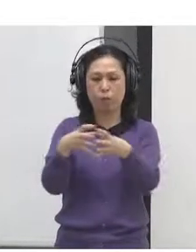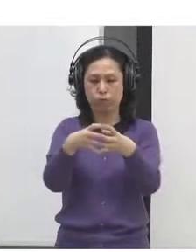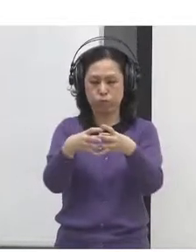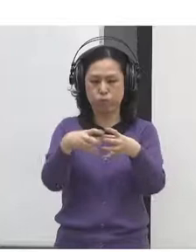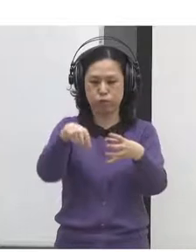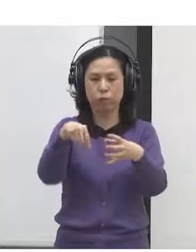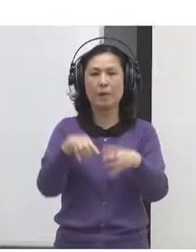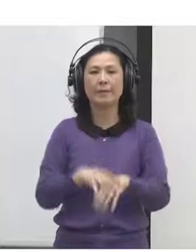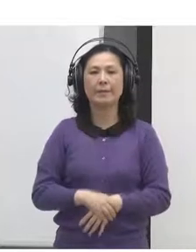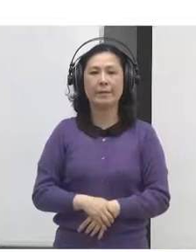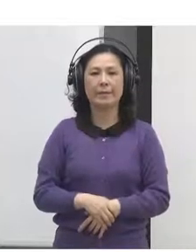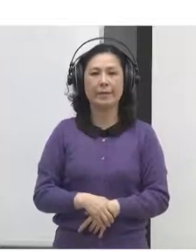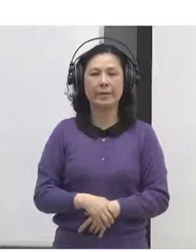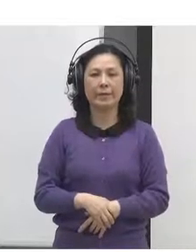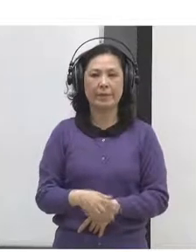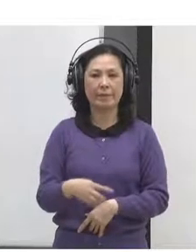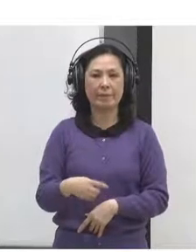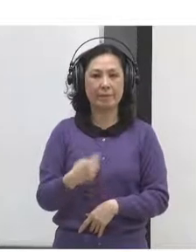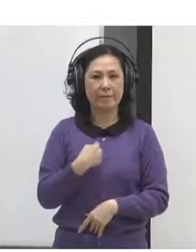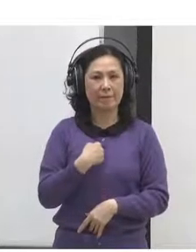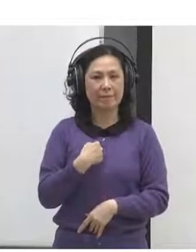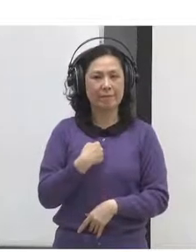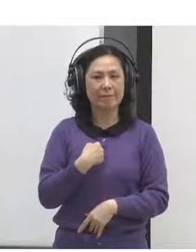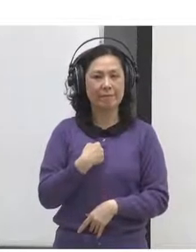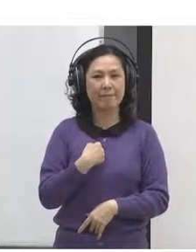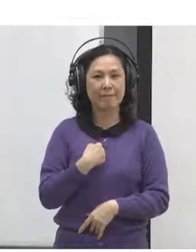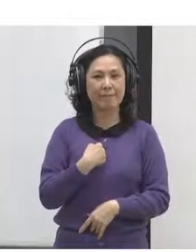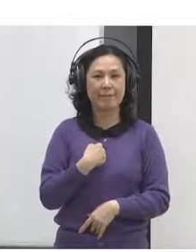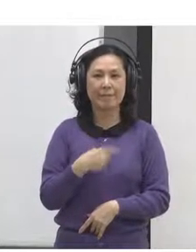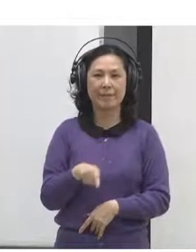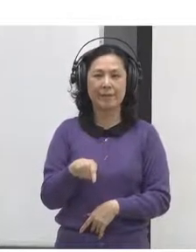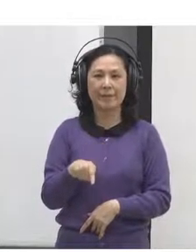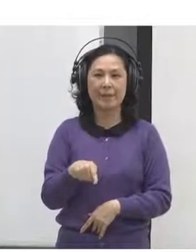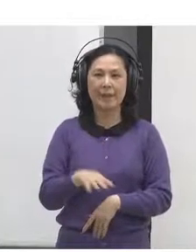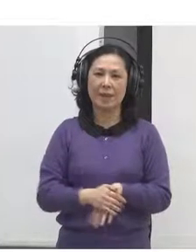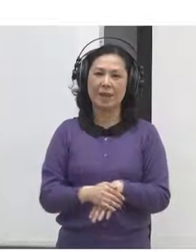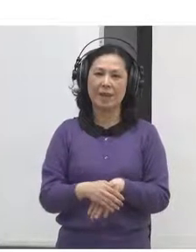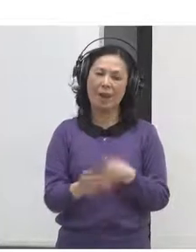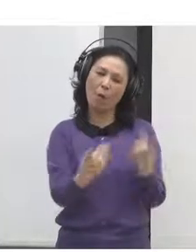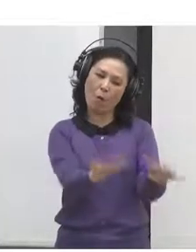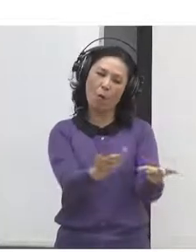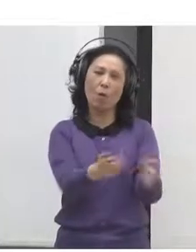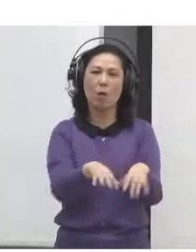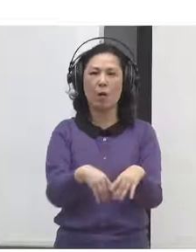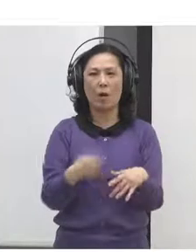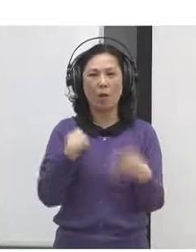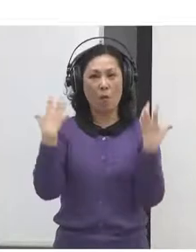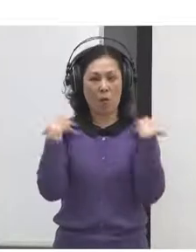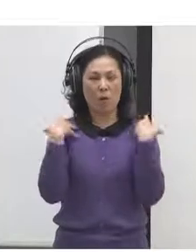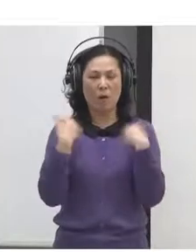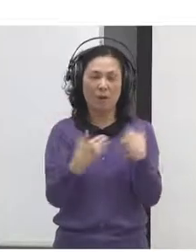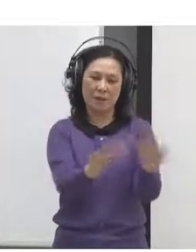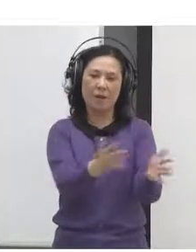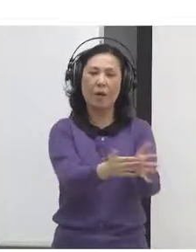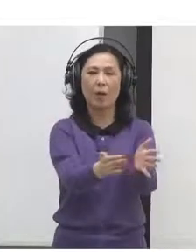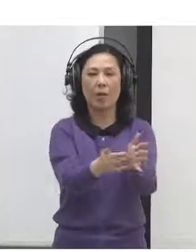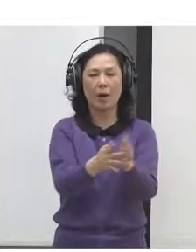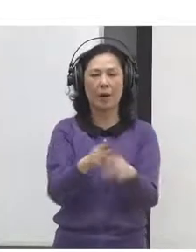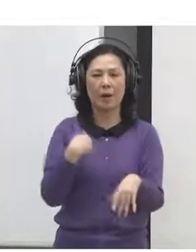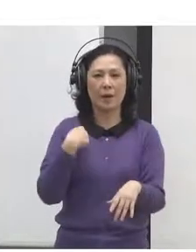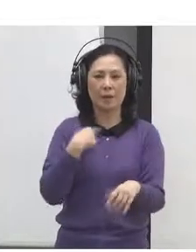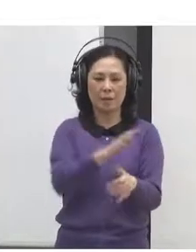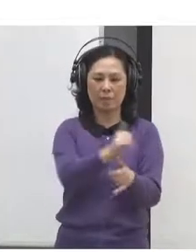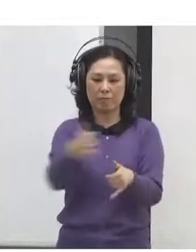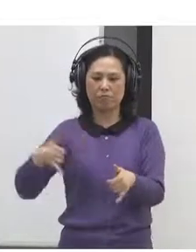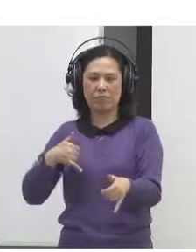of teaching, I moved into a strategic role to help move the entire chapter to focusing on people power.